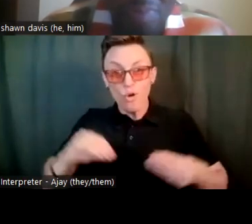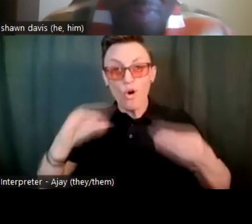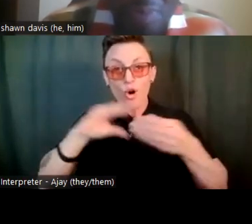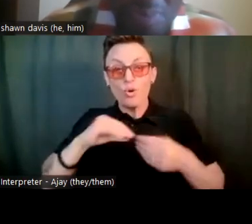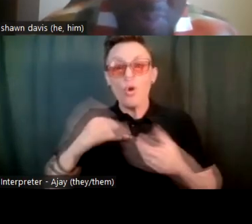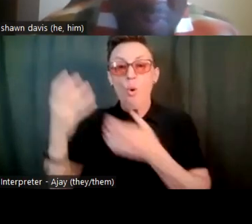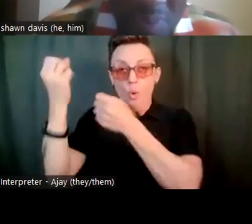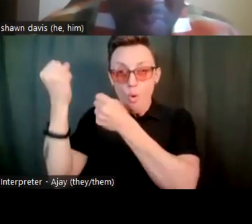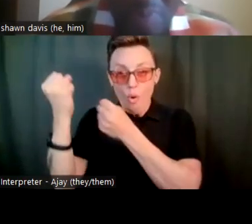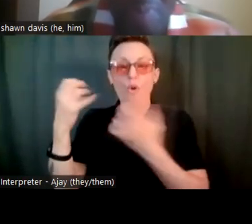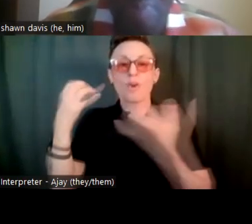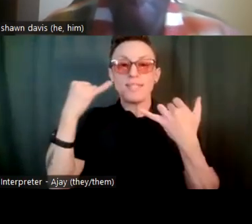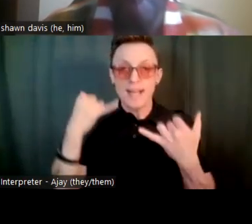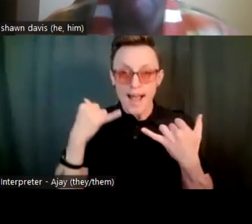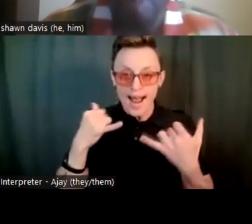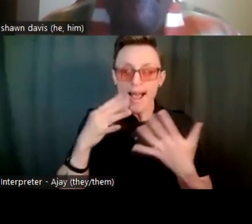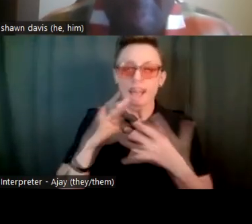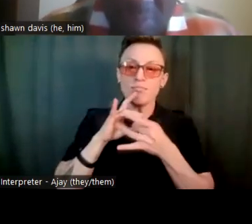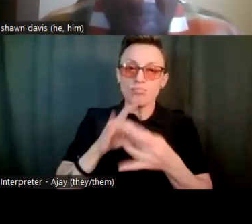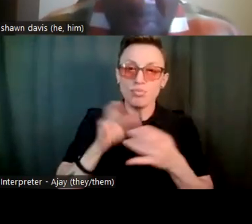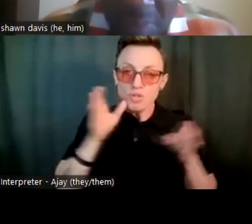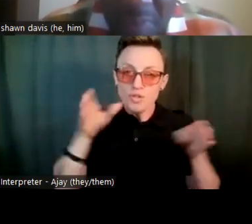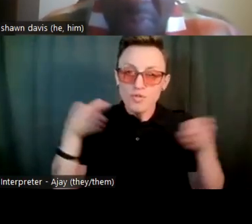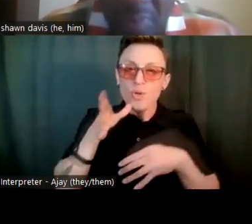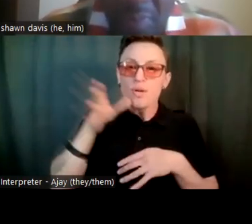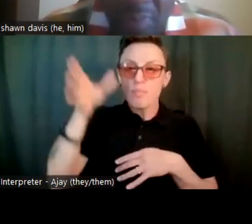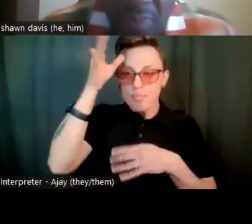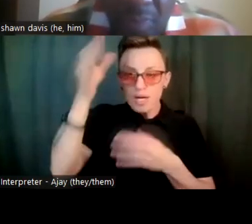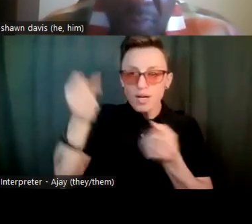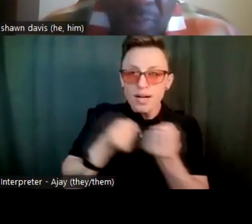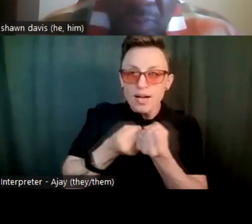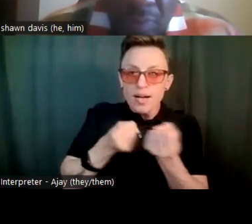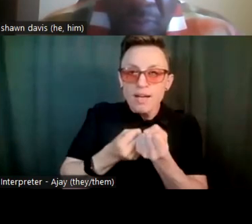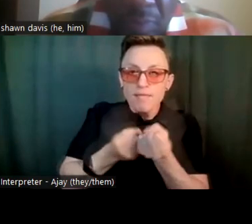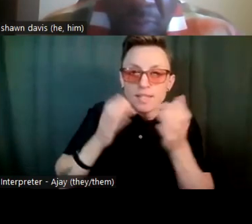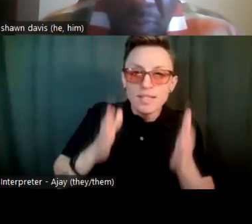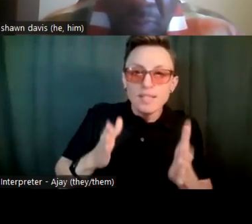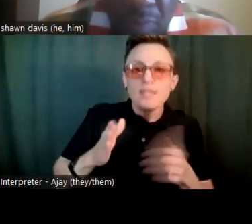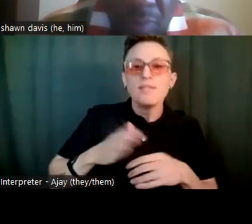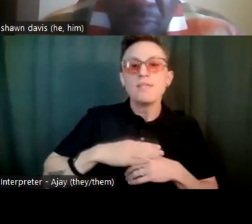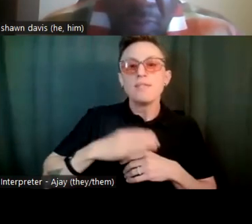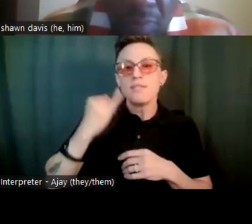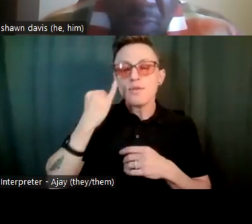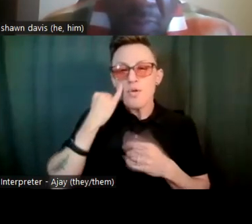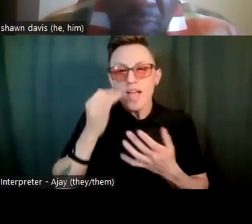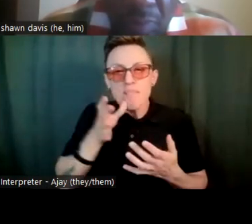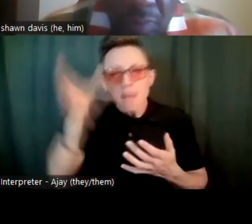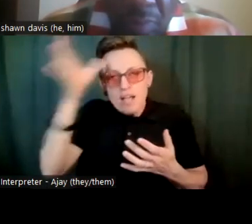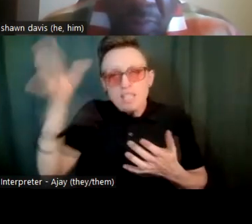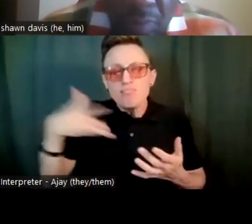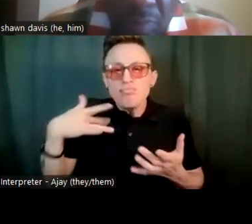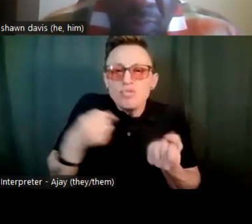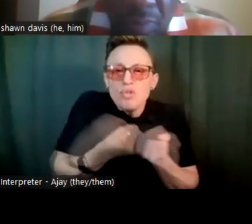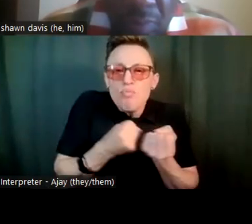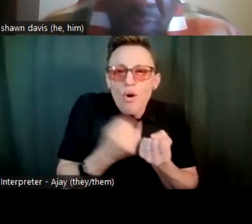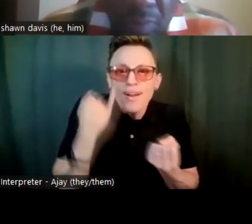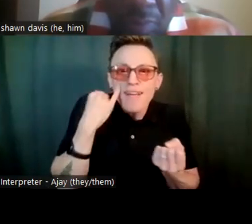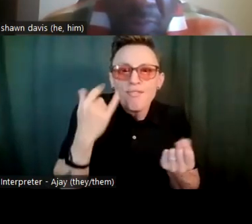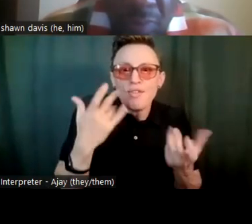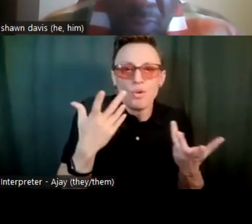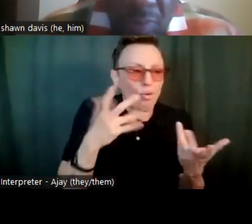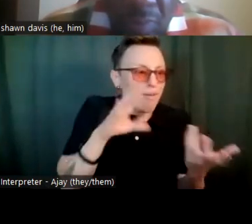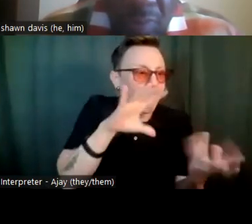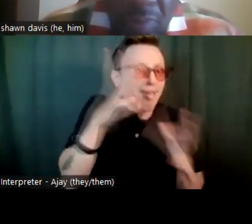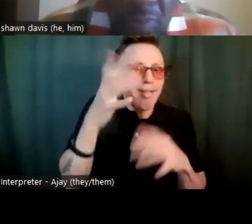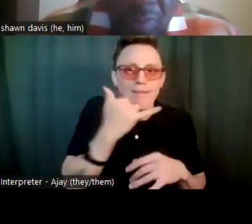of parent advocates, bring you into this world, would bring you out if you ever messed up. And as once again, I would